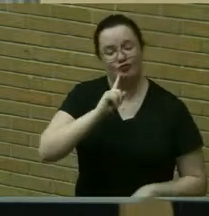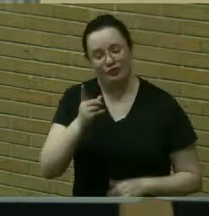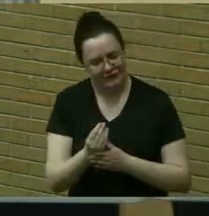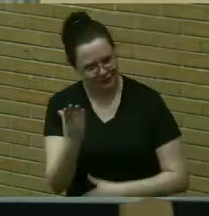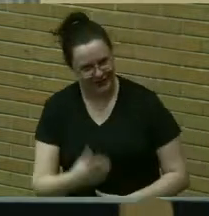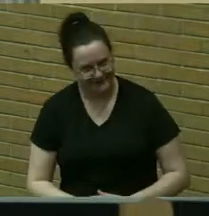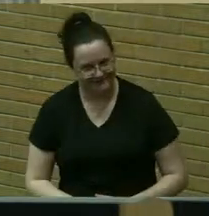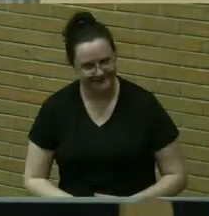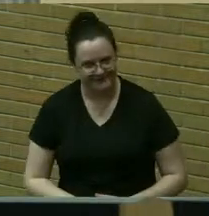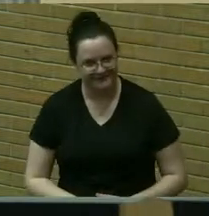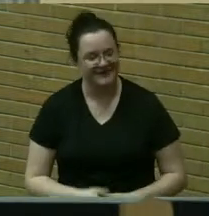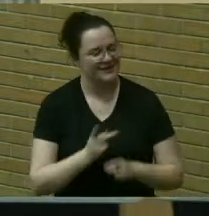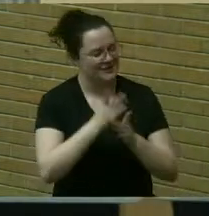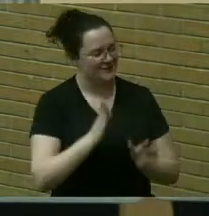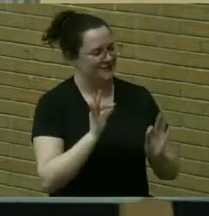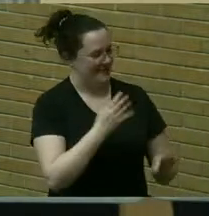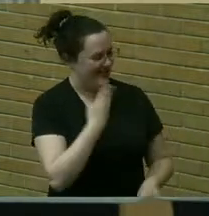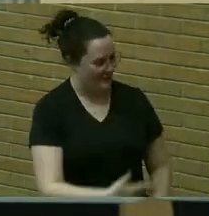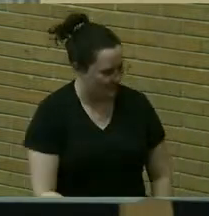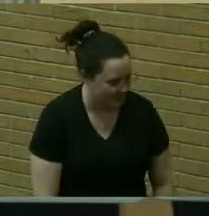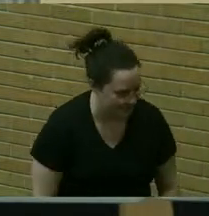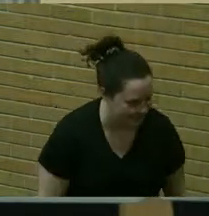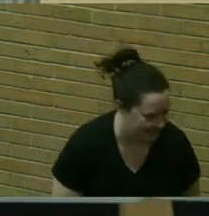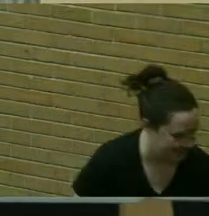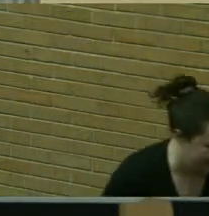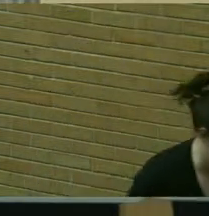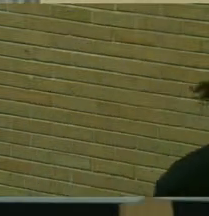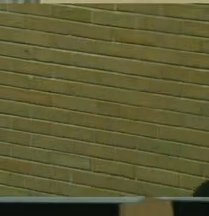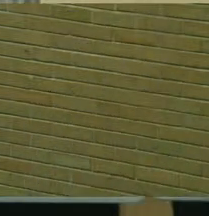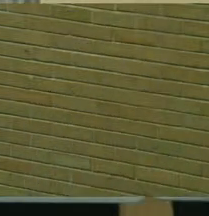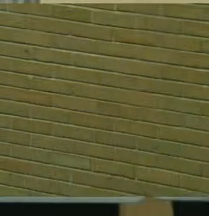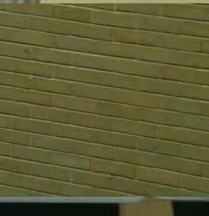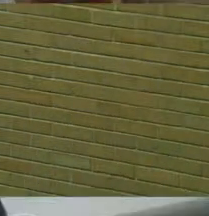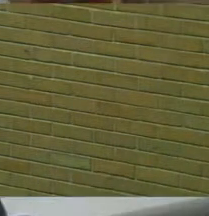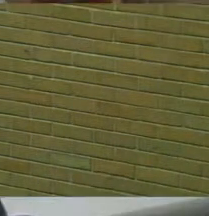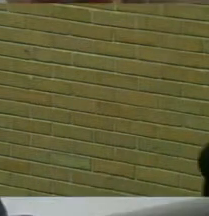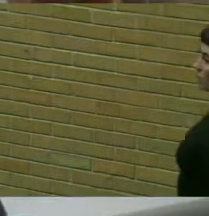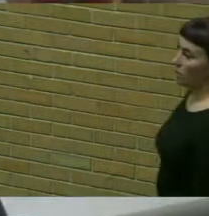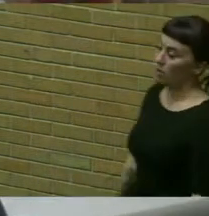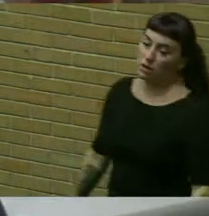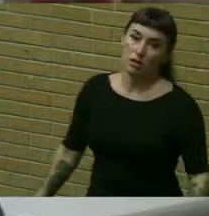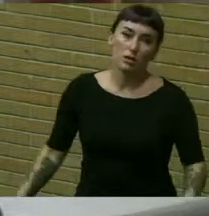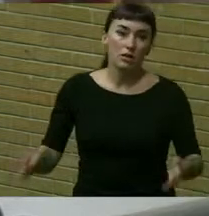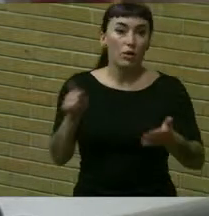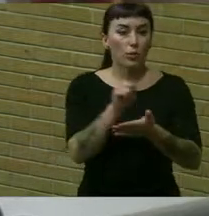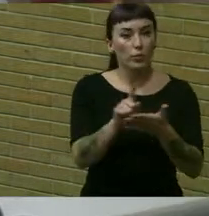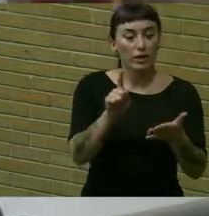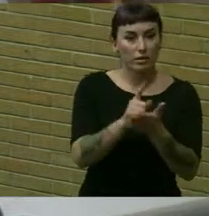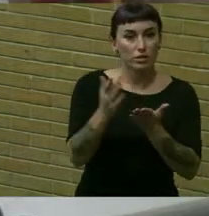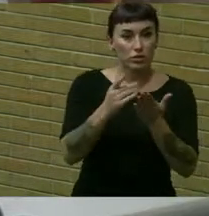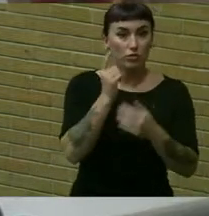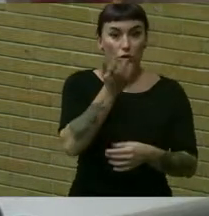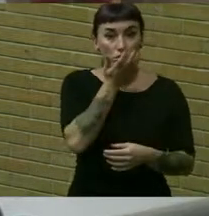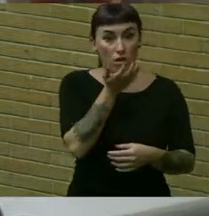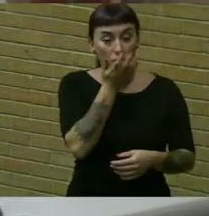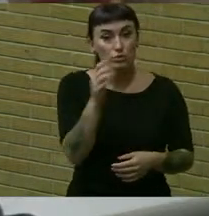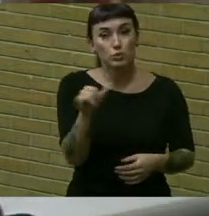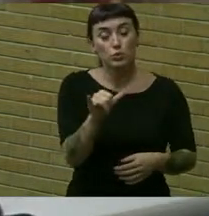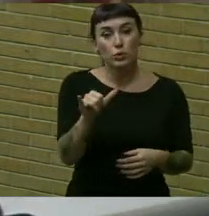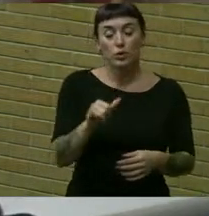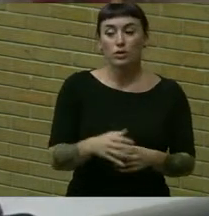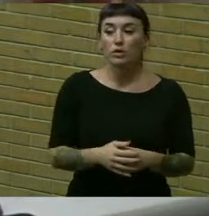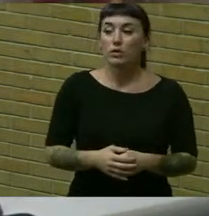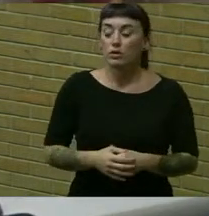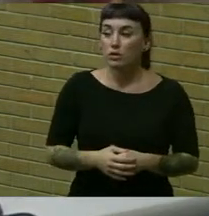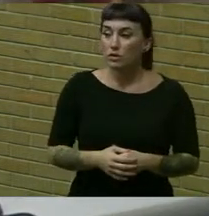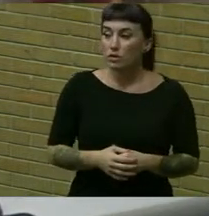uh thank you finance neat so we do a weekly service of our lawn as well and that services samantha say nate